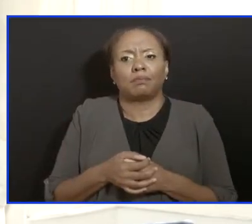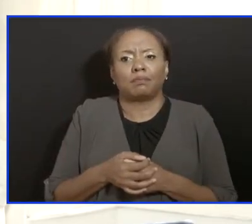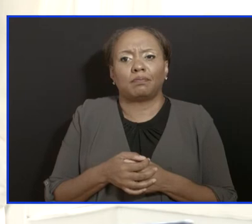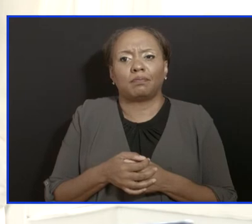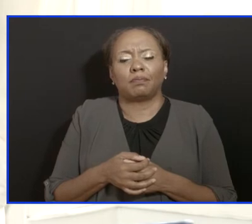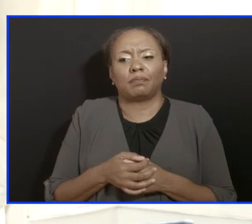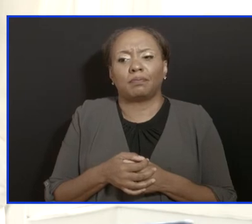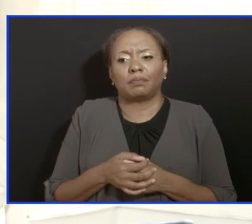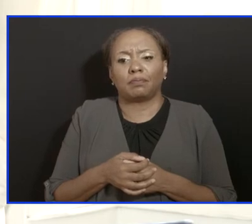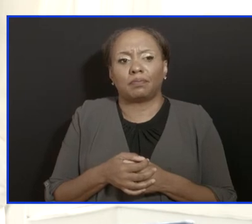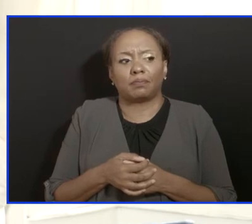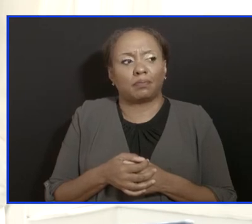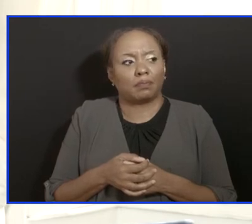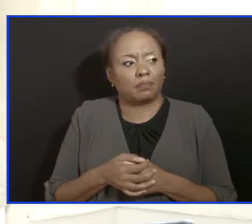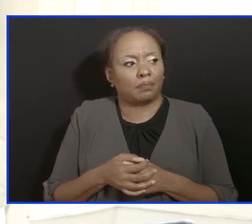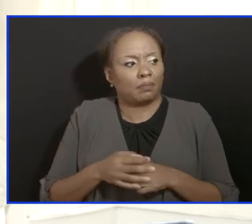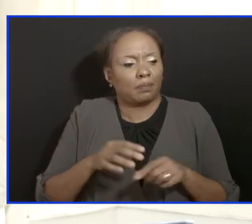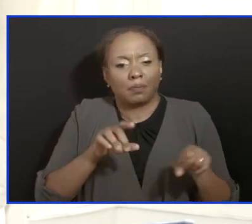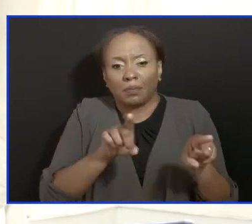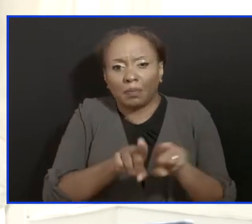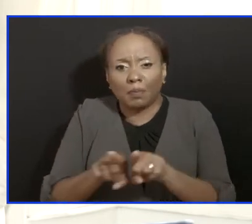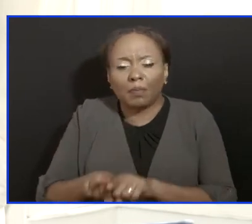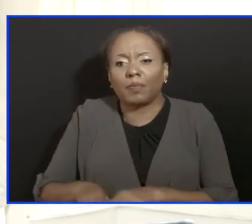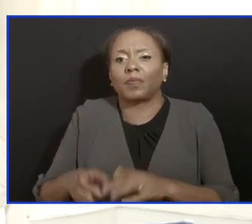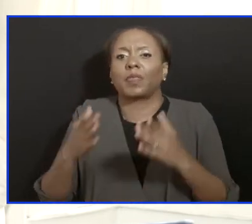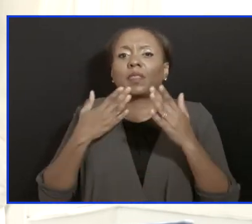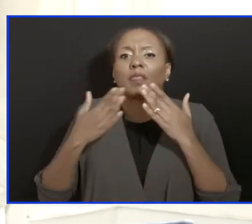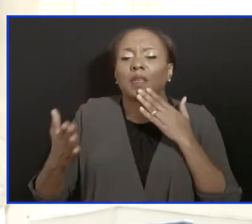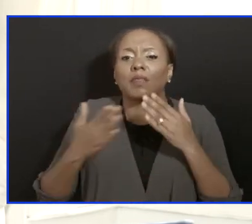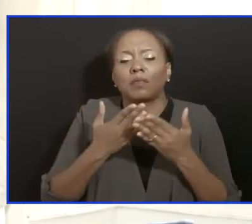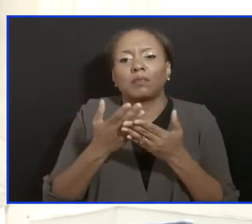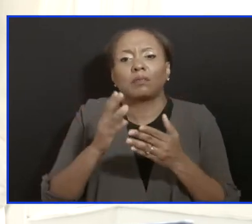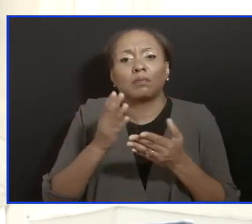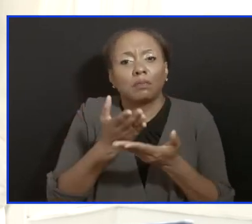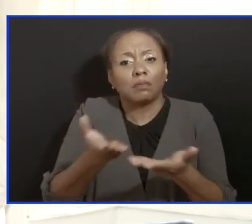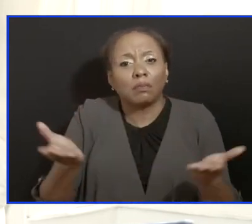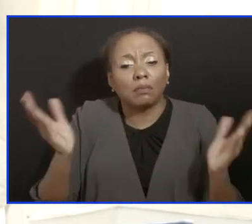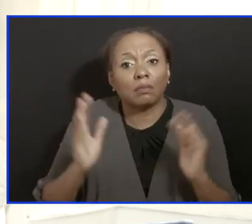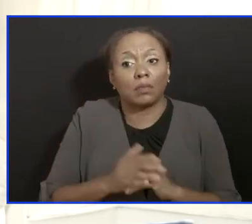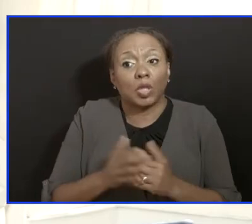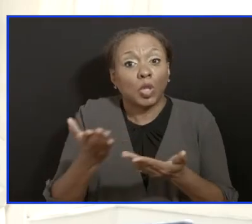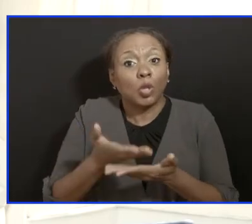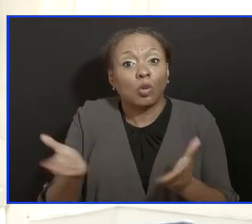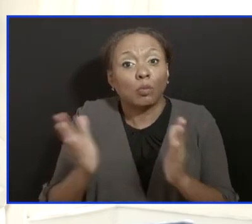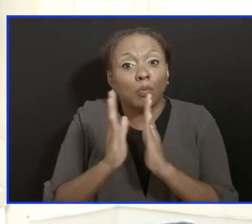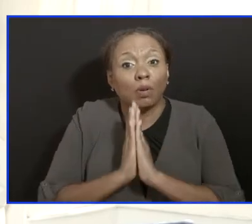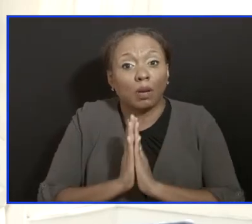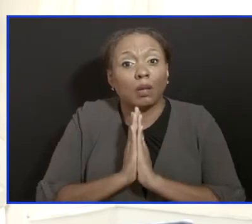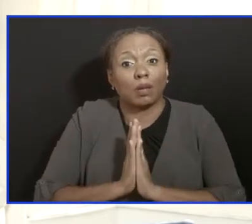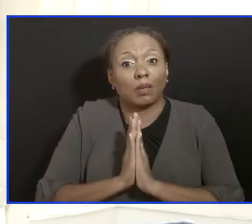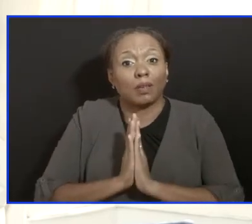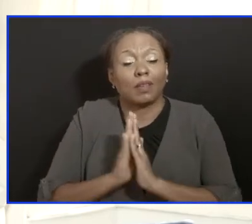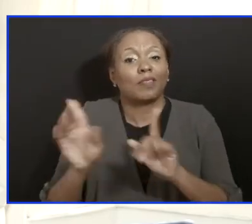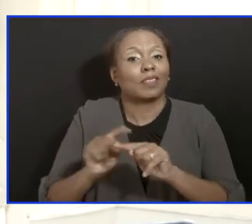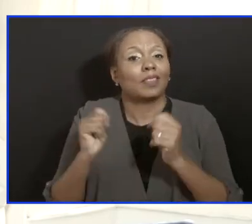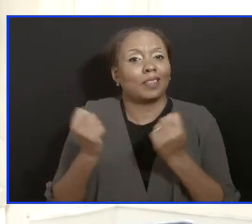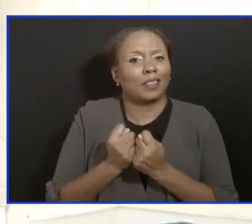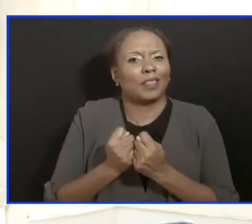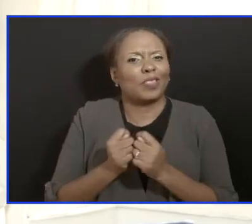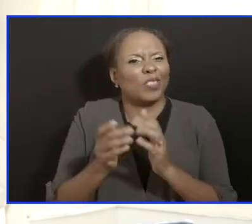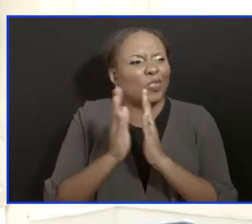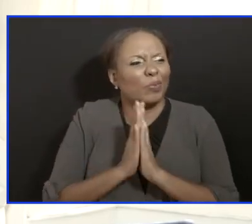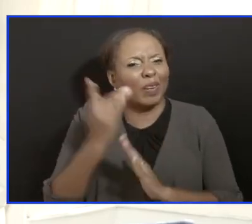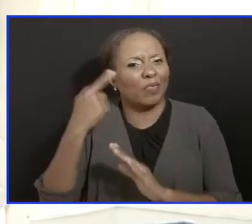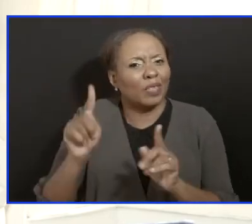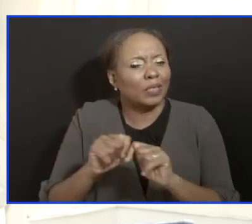thankful for all of you out there who certainly have been praying for the team. And I really thank you for the encouragement and be assured that this is something that I do